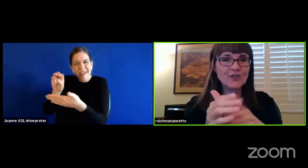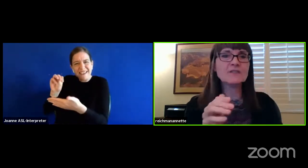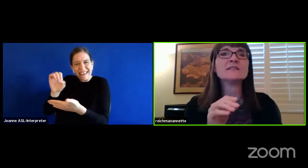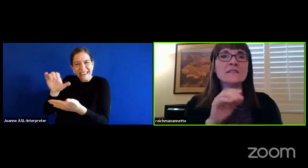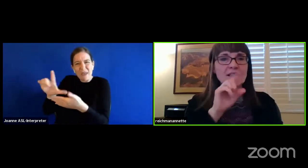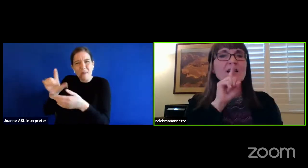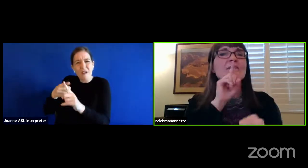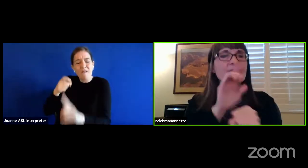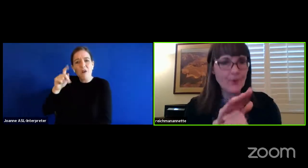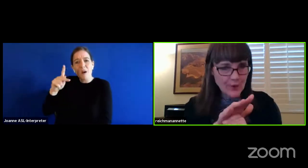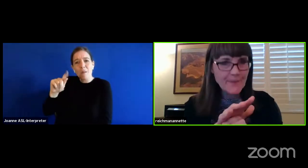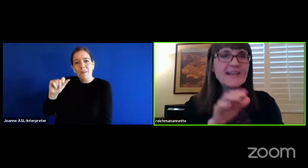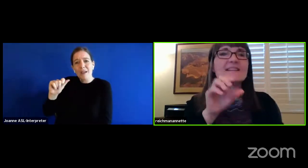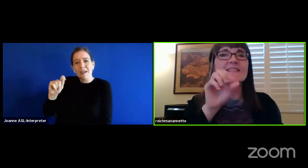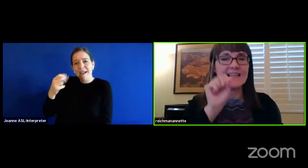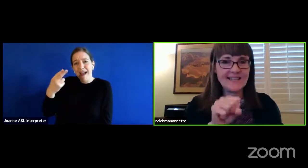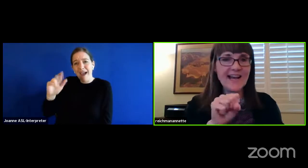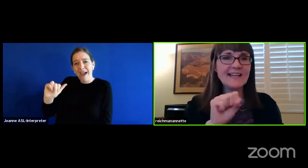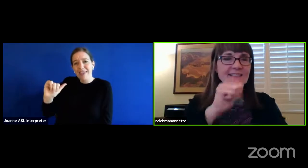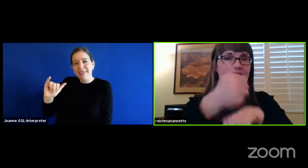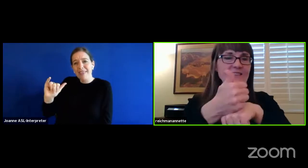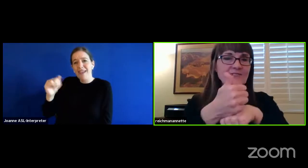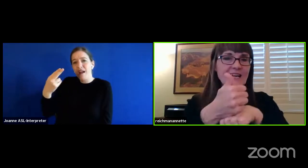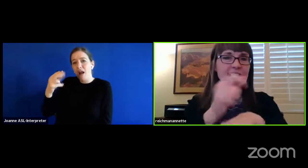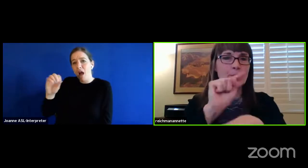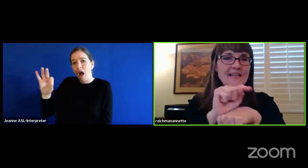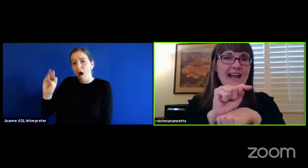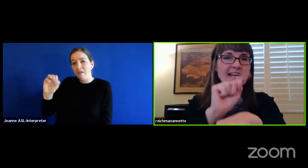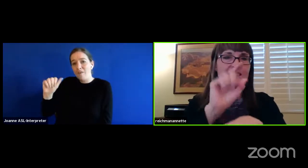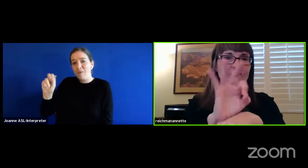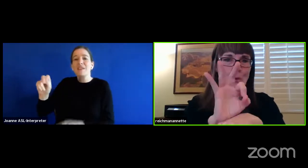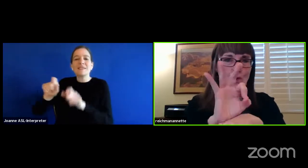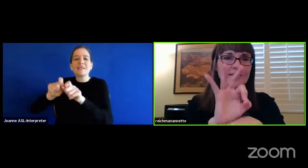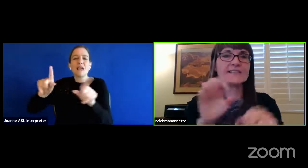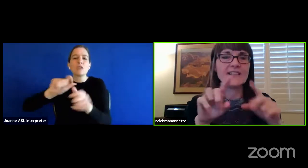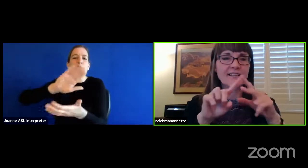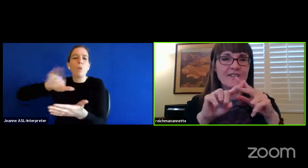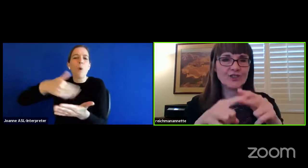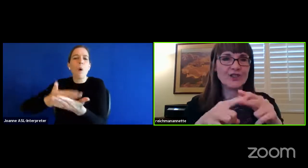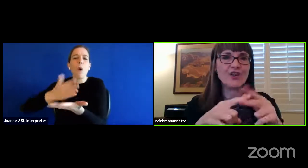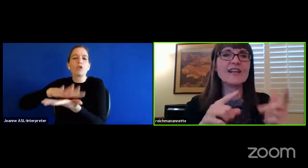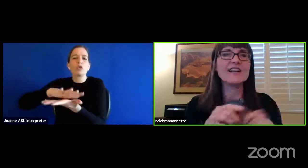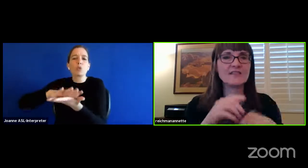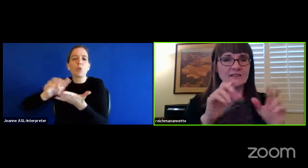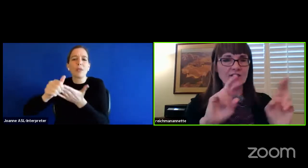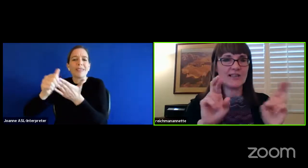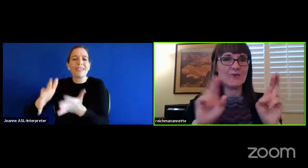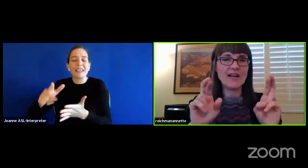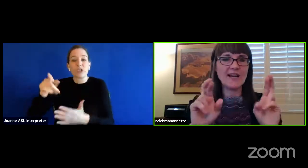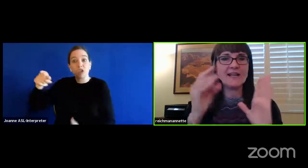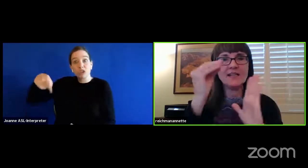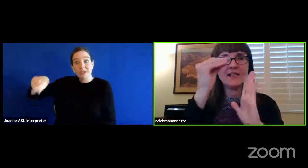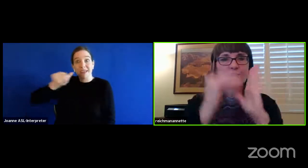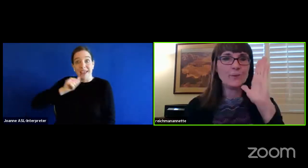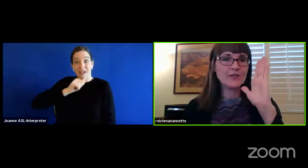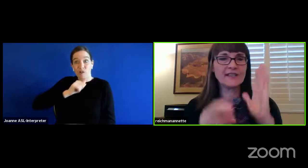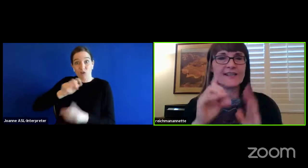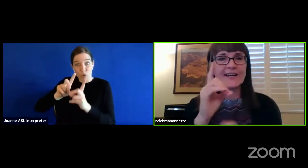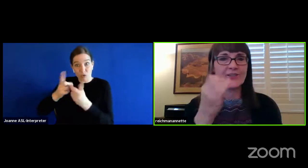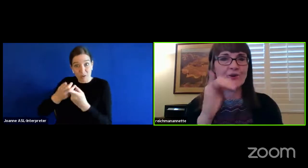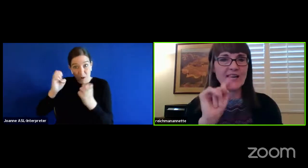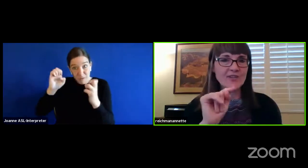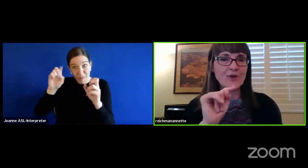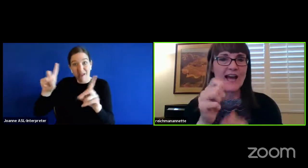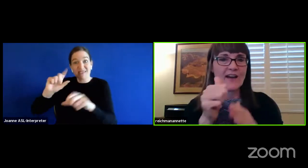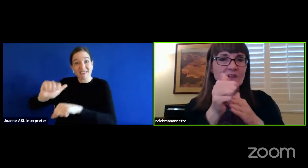leaders confirming that, yes, they've set up a task force and they're getting ready to put